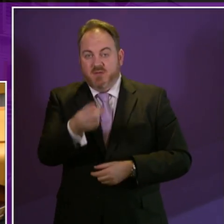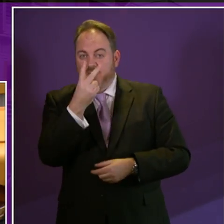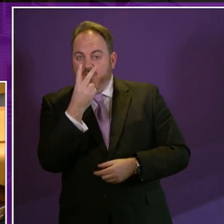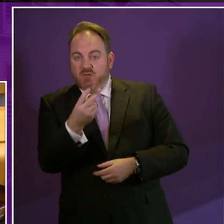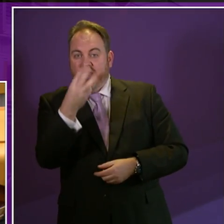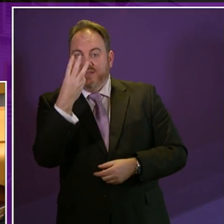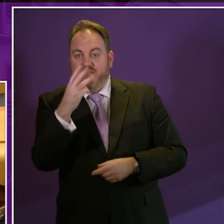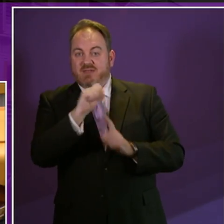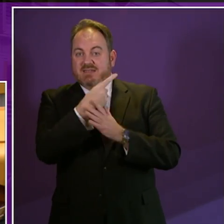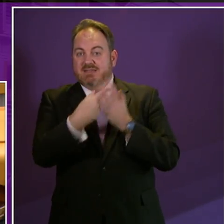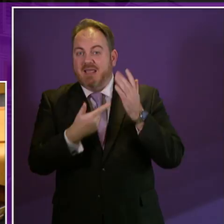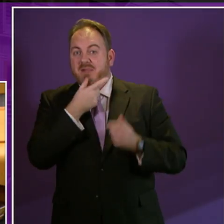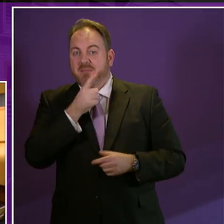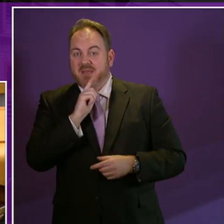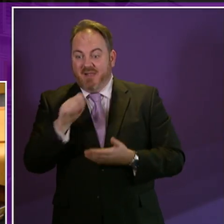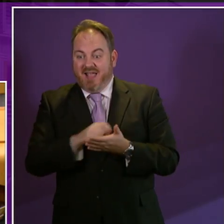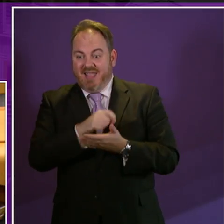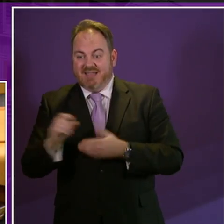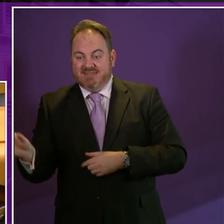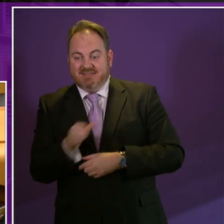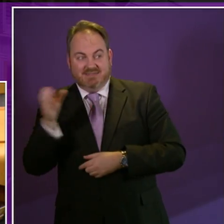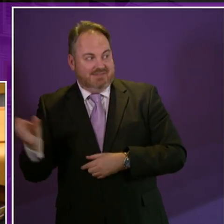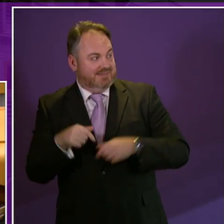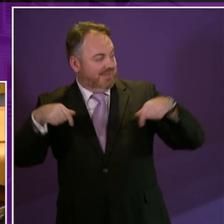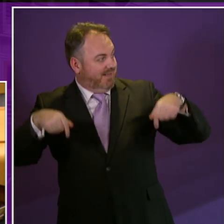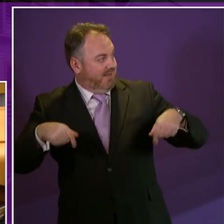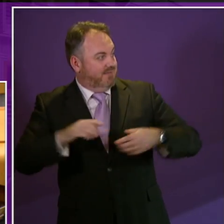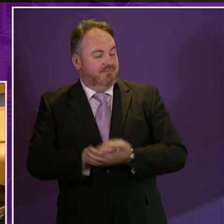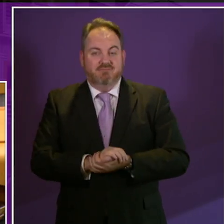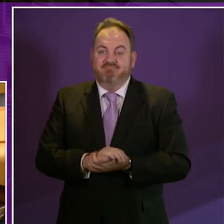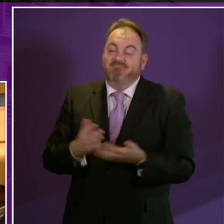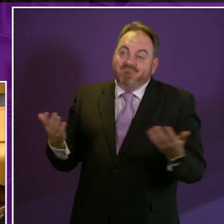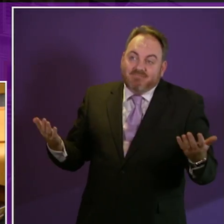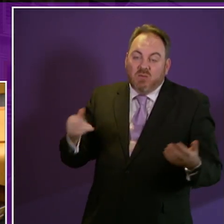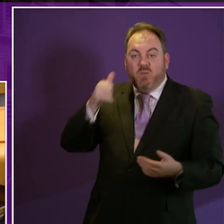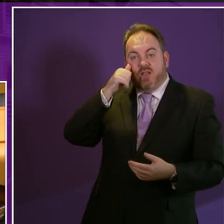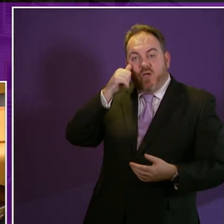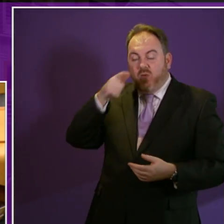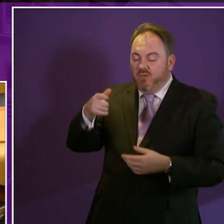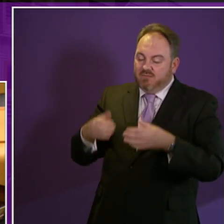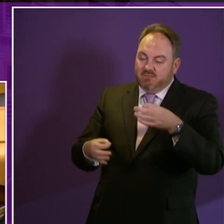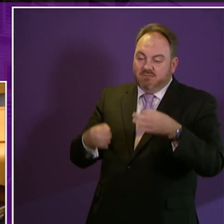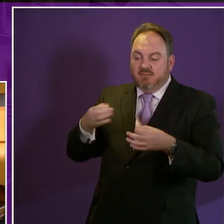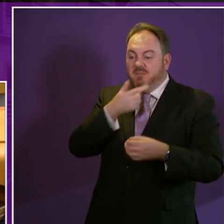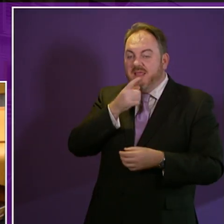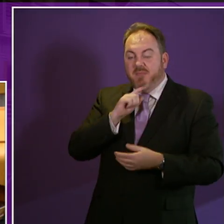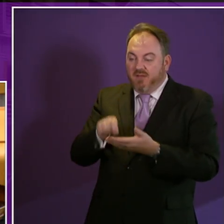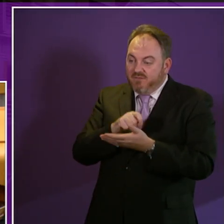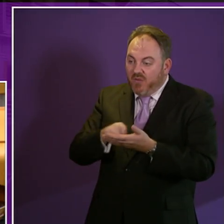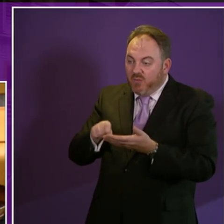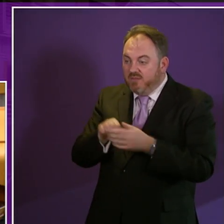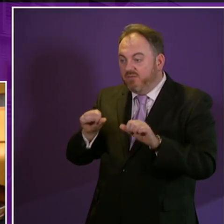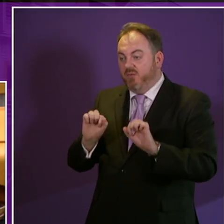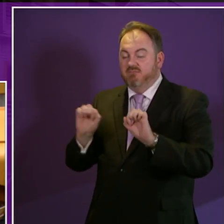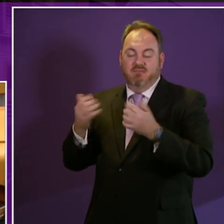in this chamber having been elected. Now, clearly, part of that has to do with the electorate and who they vote for, but are enough disabled